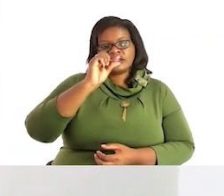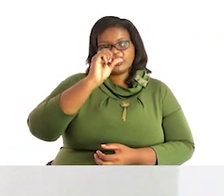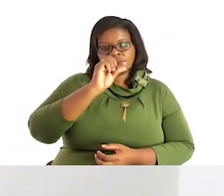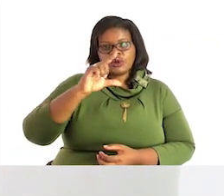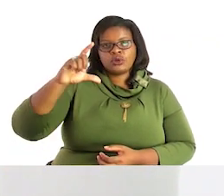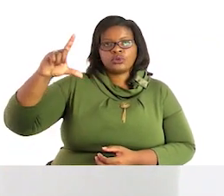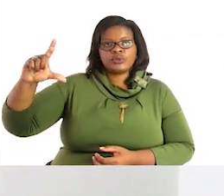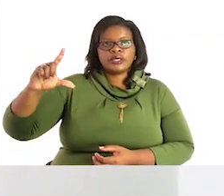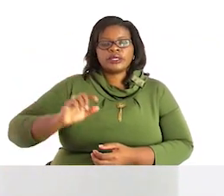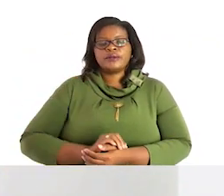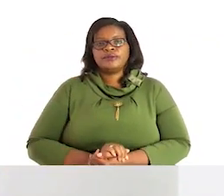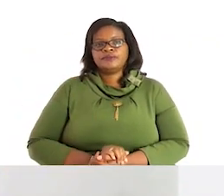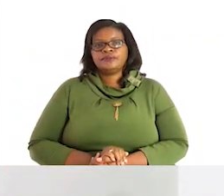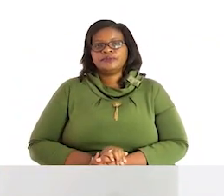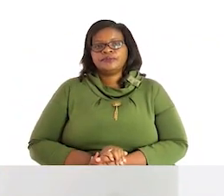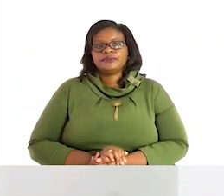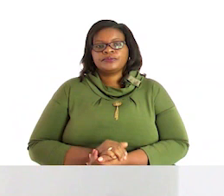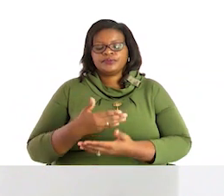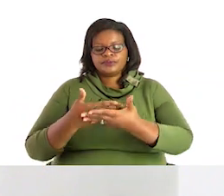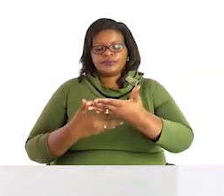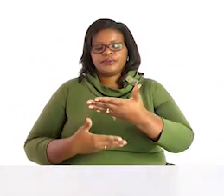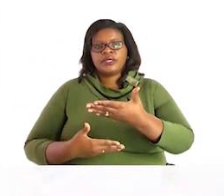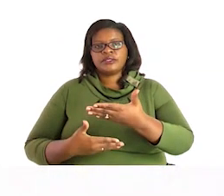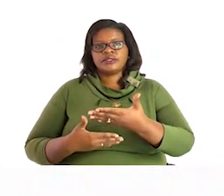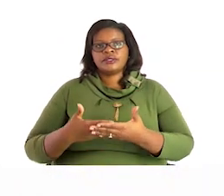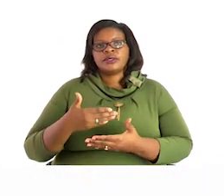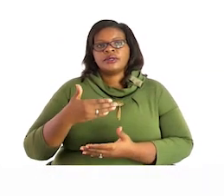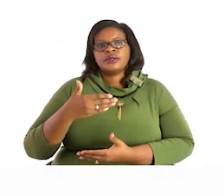let us go to page 13